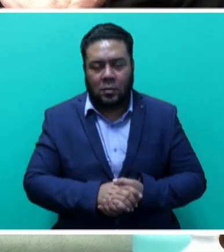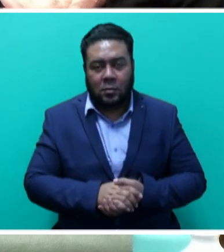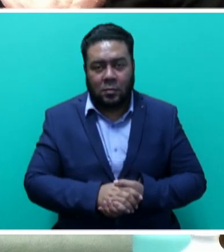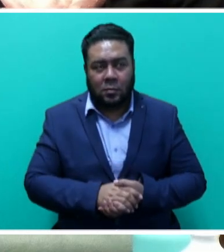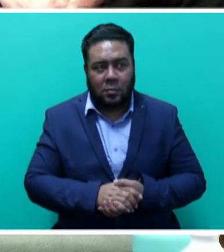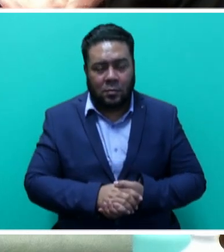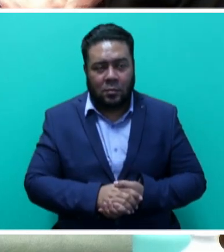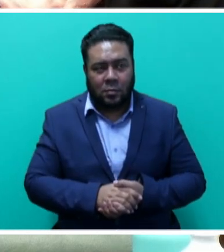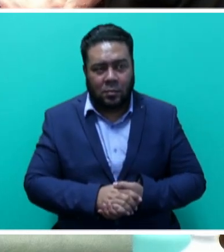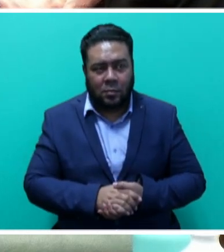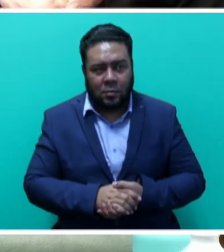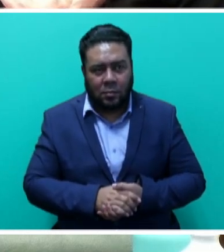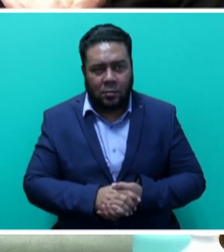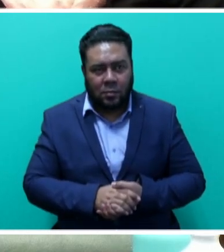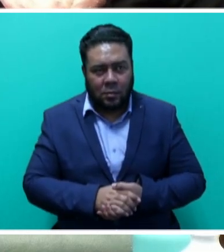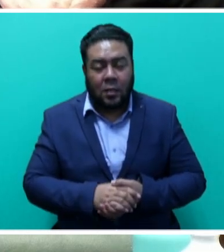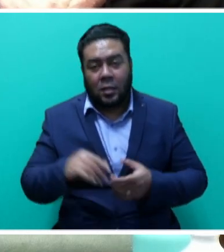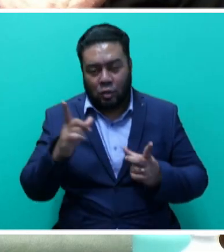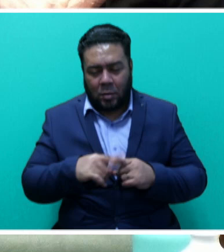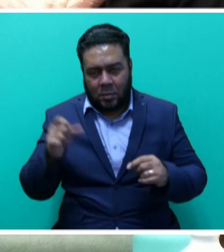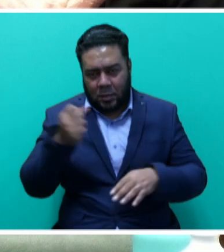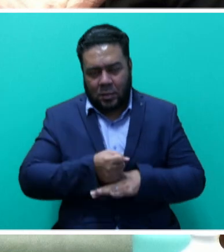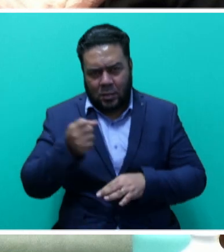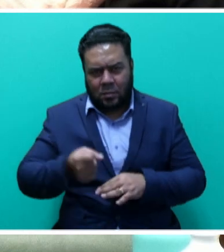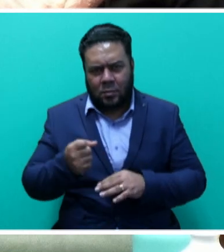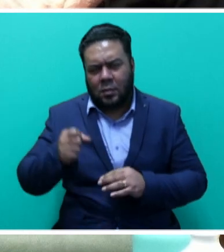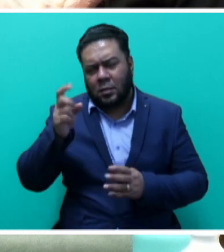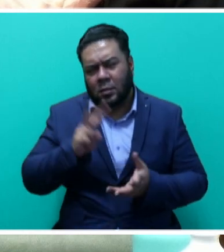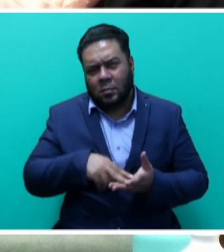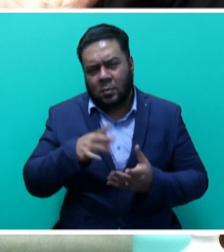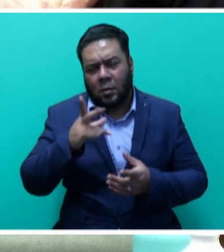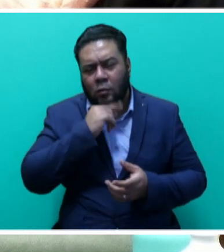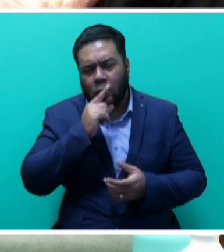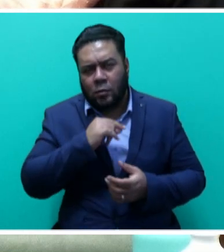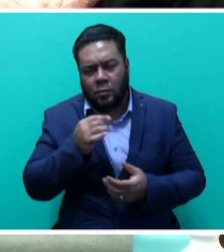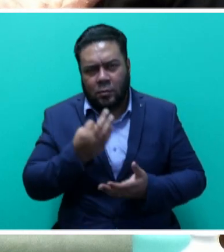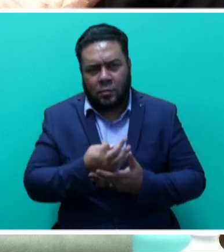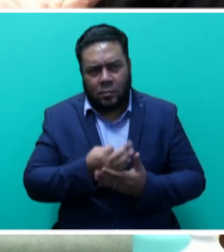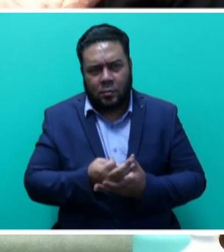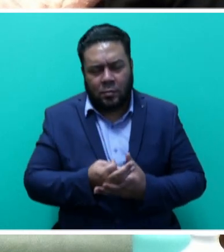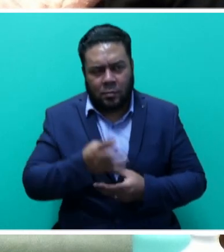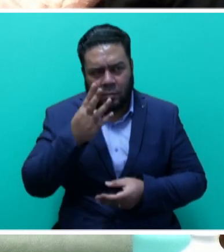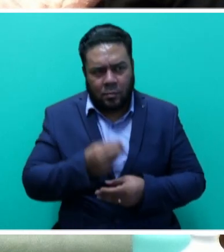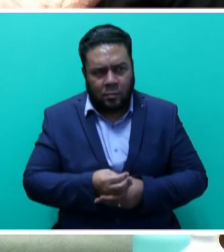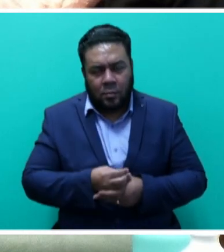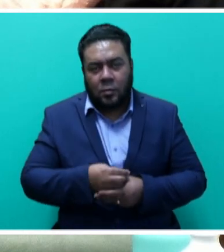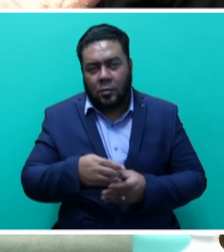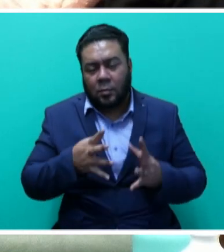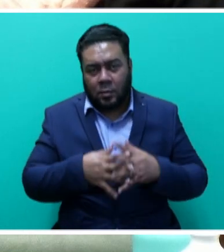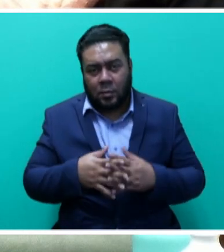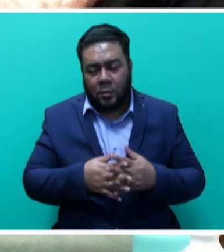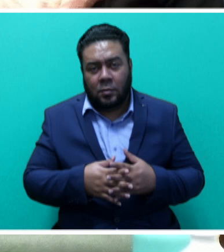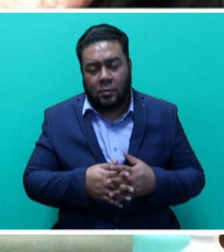to natural disasters, the Japanese government offered a standby loan facility in the amount, U.S.D. 46 million,